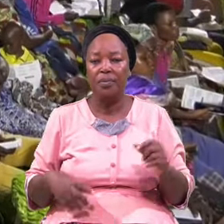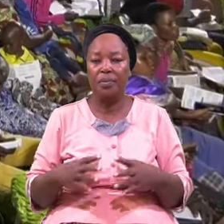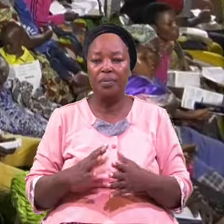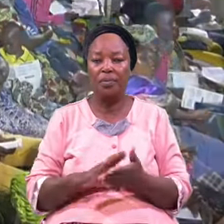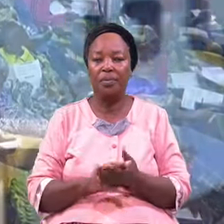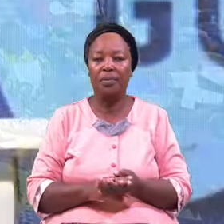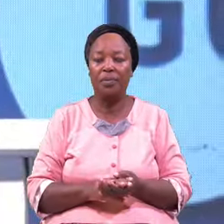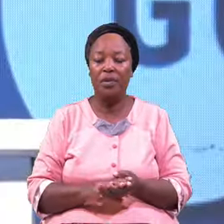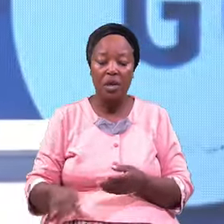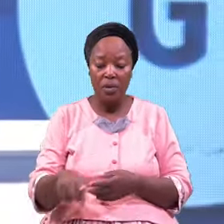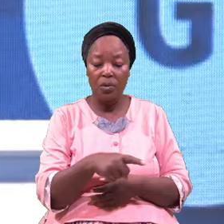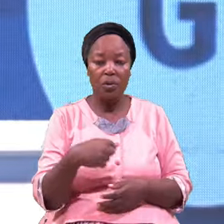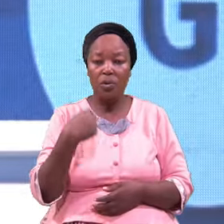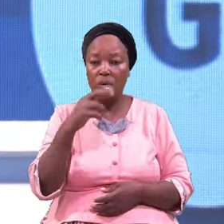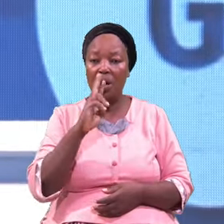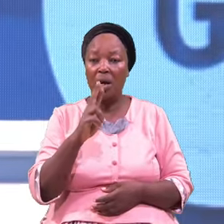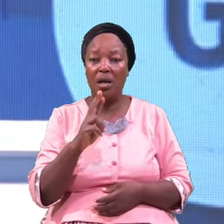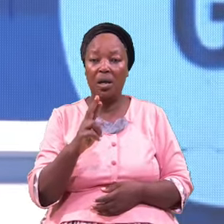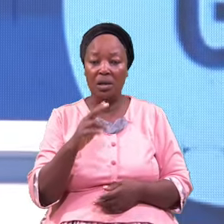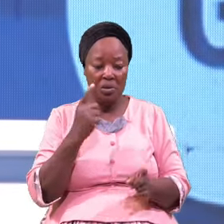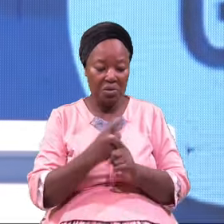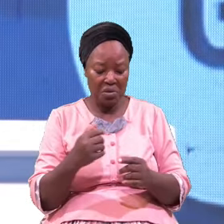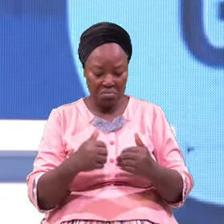Those Who Are Indifferent And Neutral